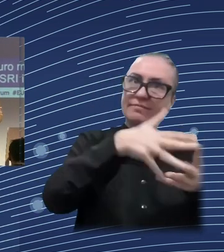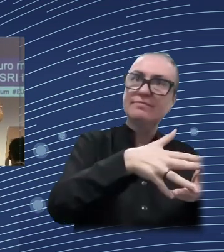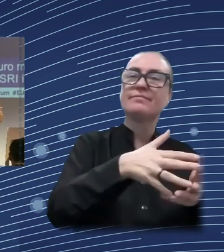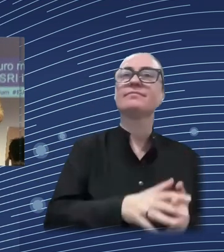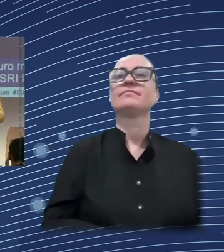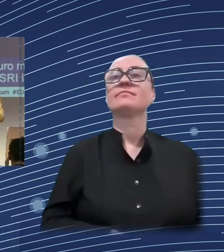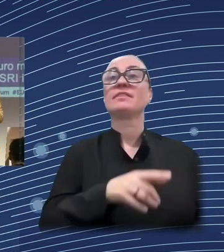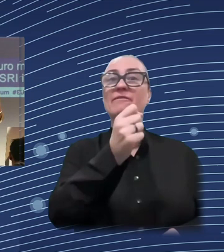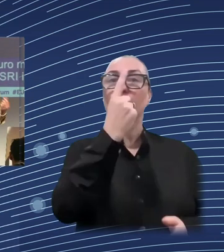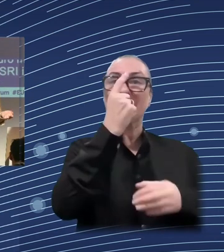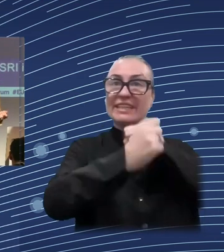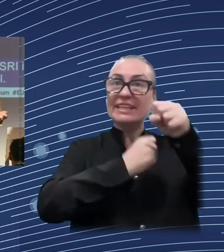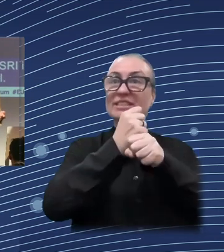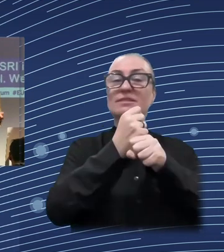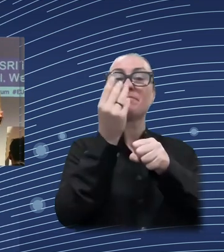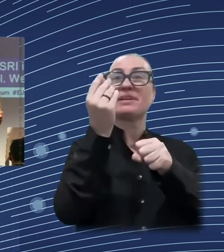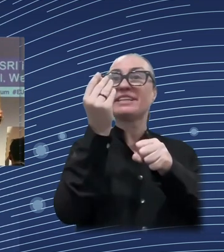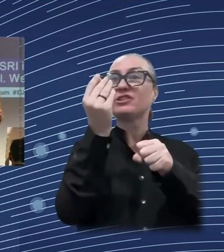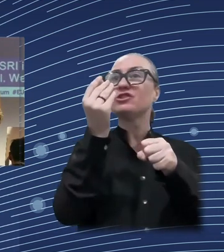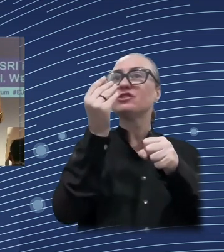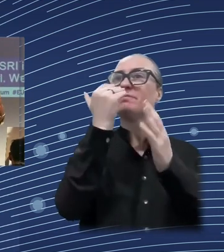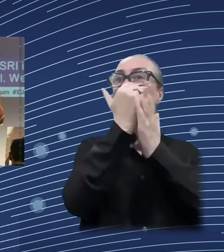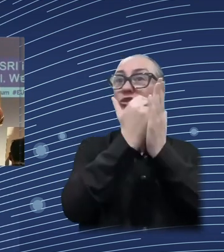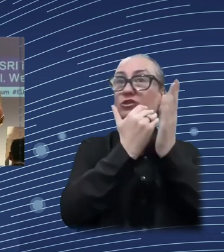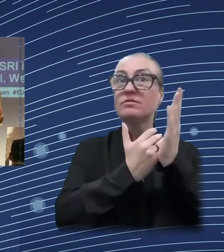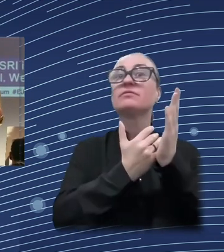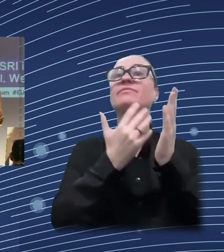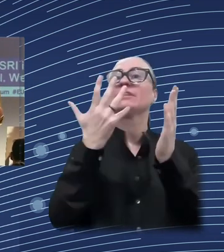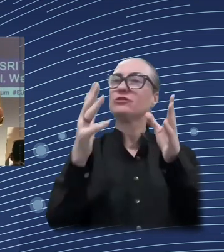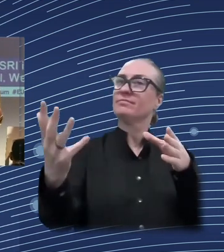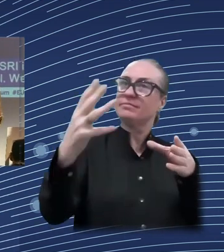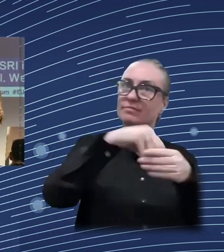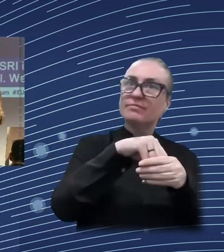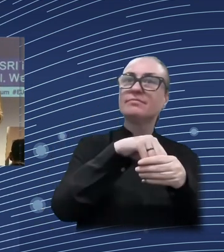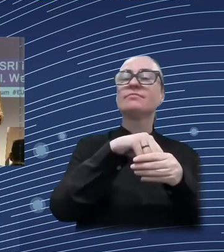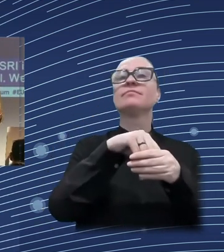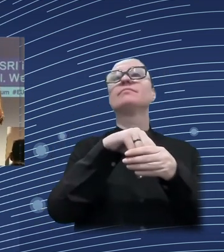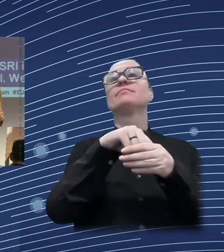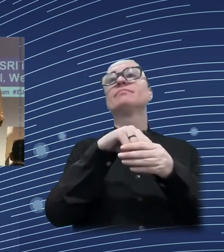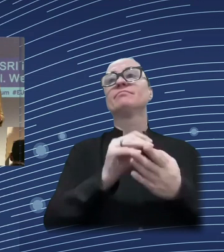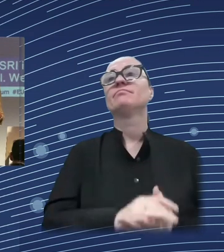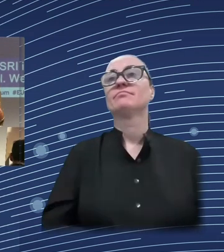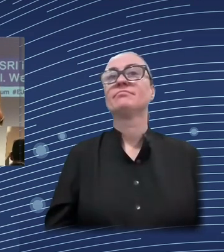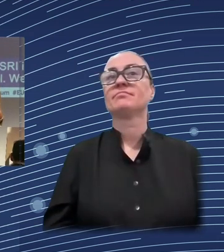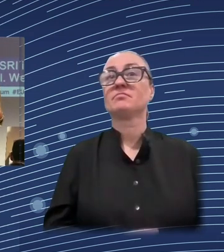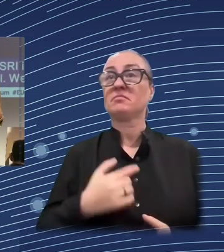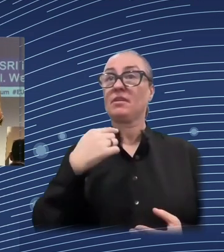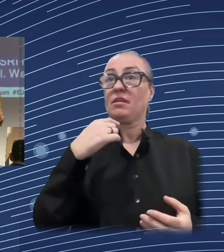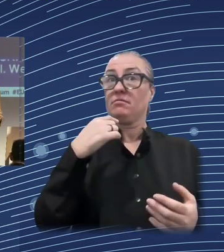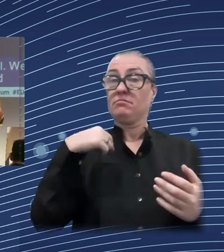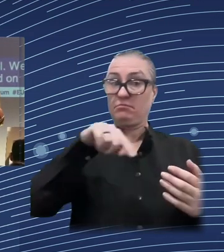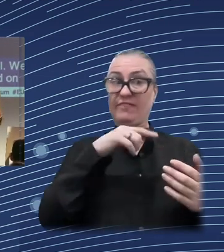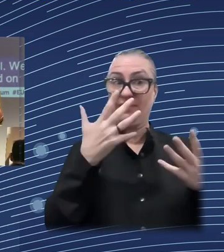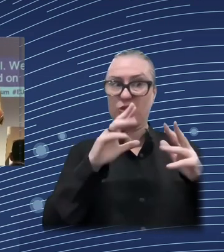our own academic research, but we also provide it to government departments based on a funding agreement and so that they can conduct their own